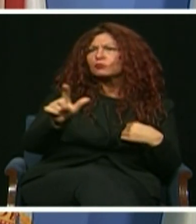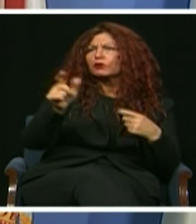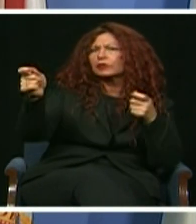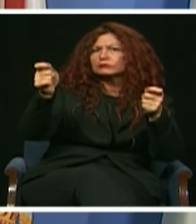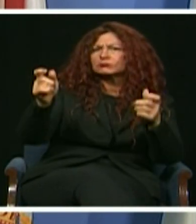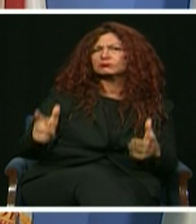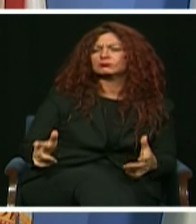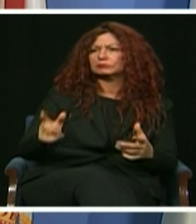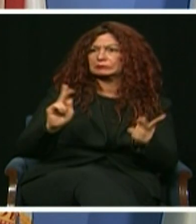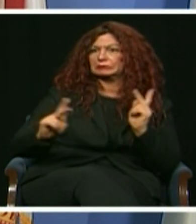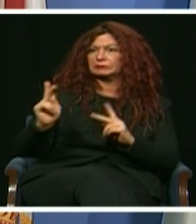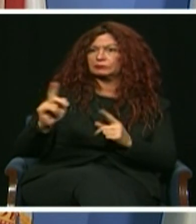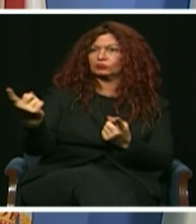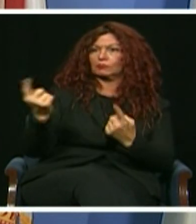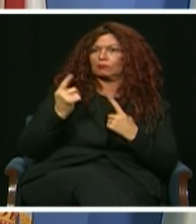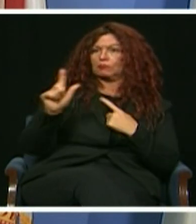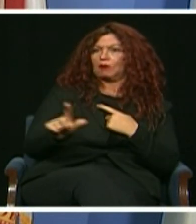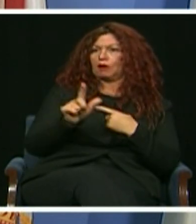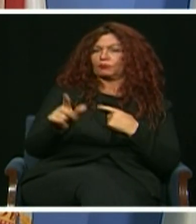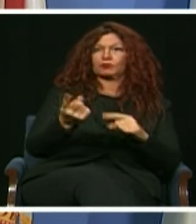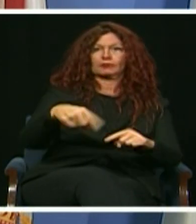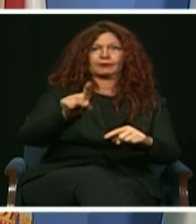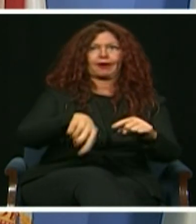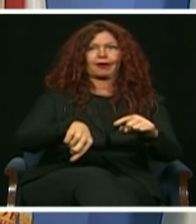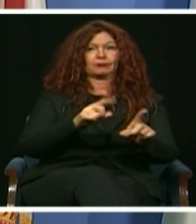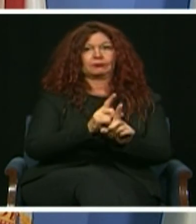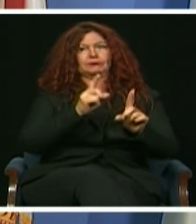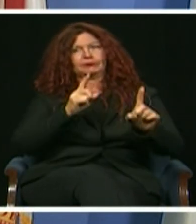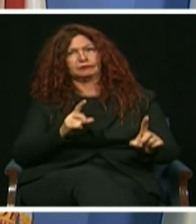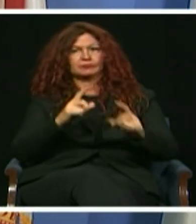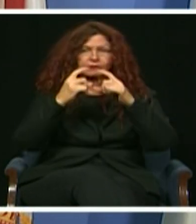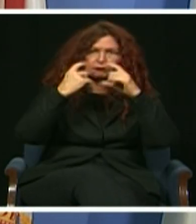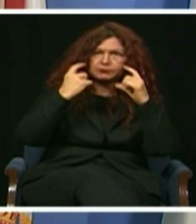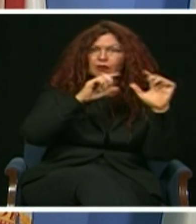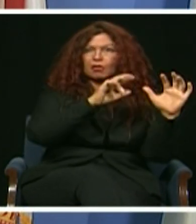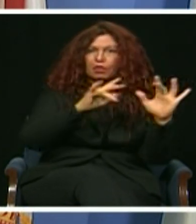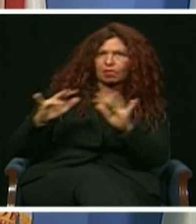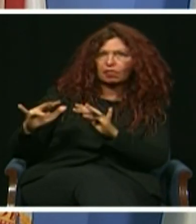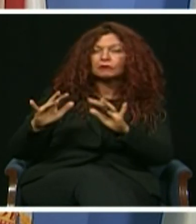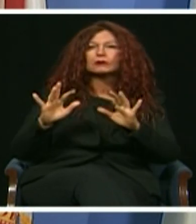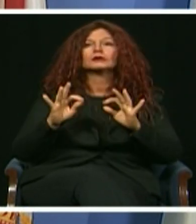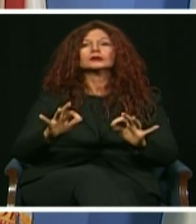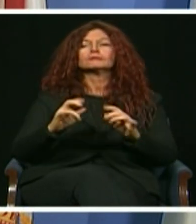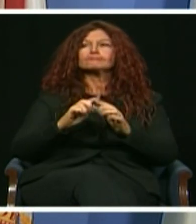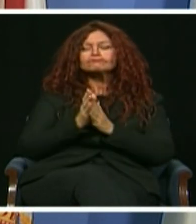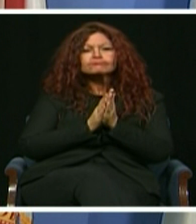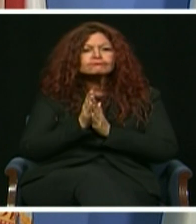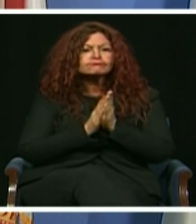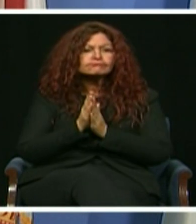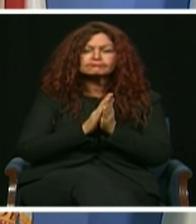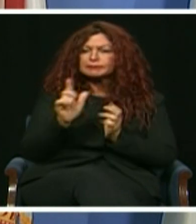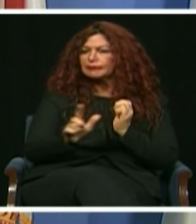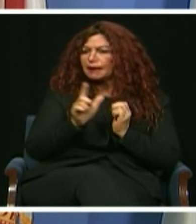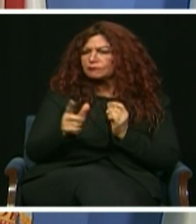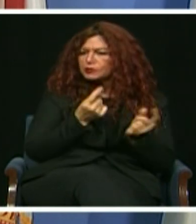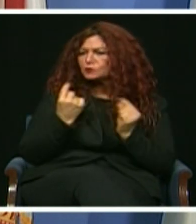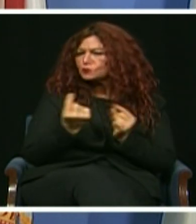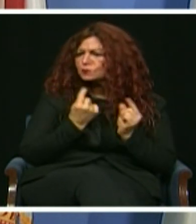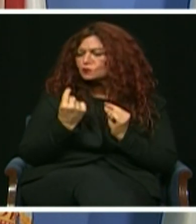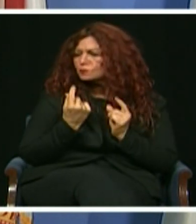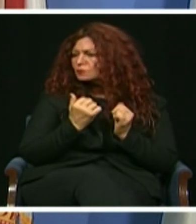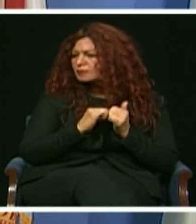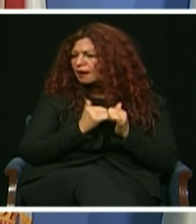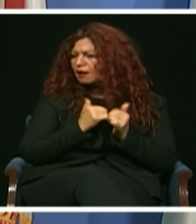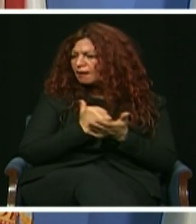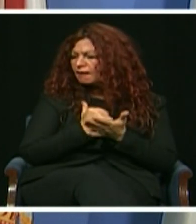adapting to meet our changing needs and make libraries a lifeline. Our libraries distributed more than 120,000 unemployment